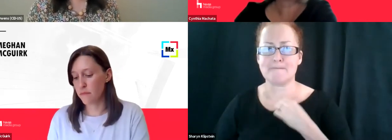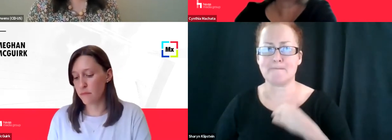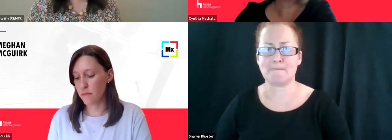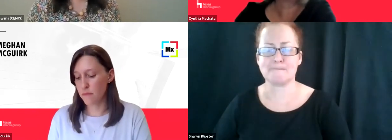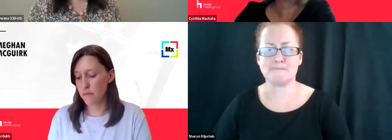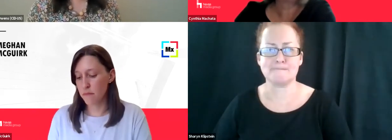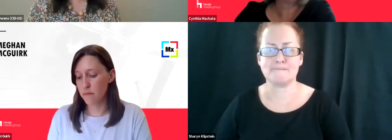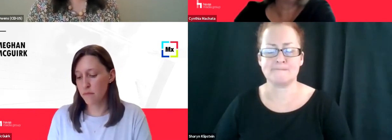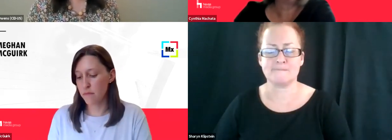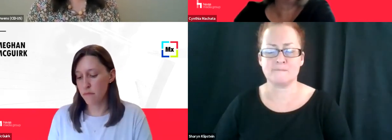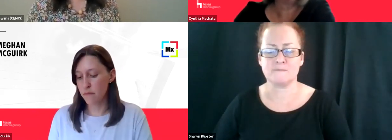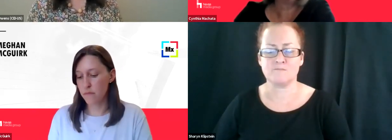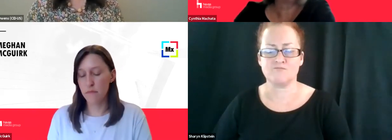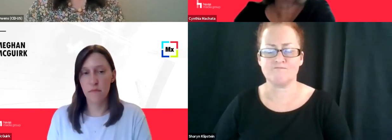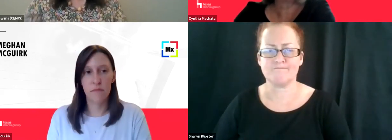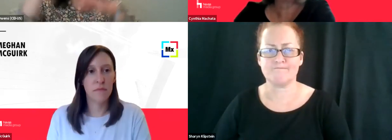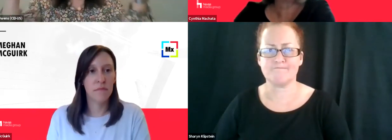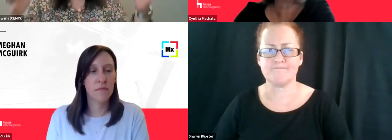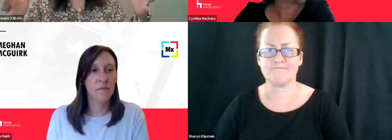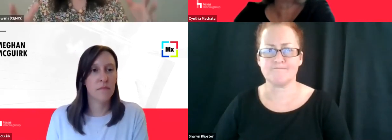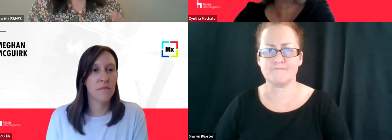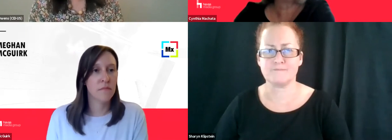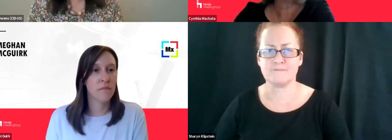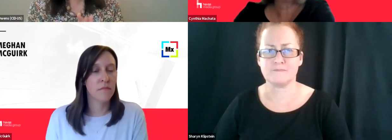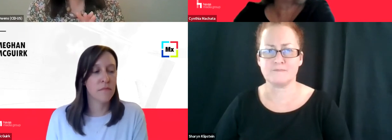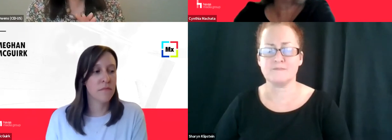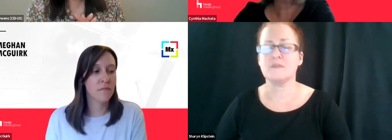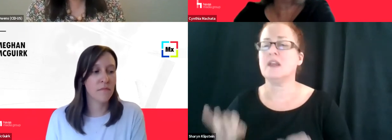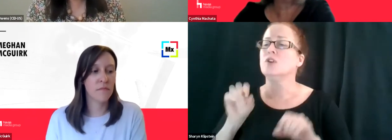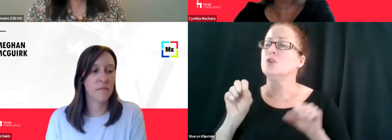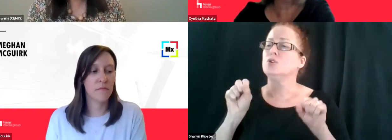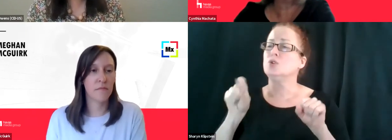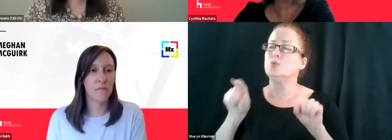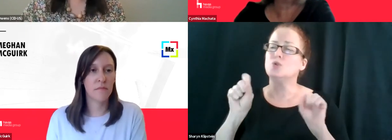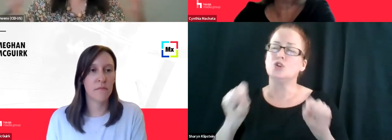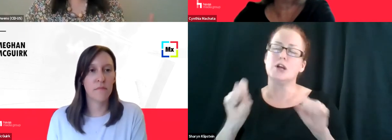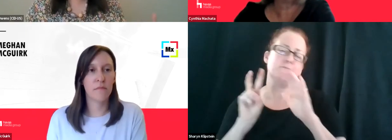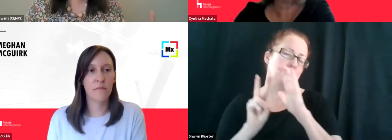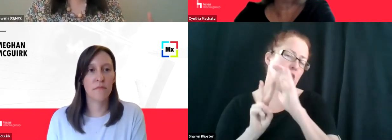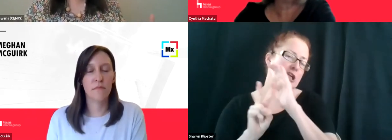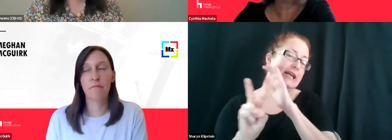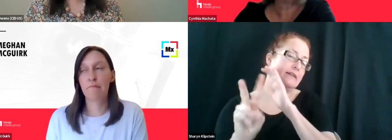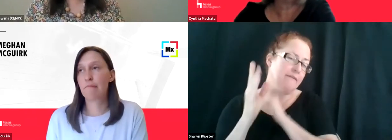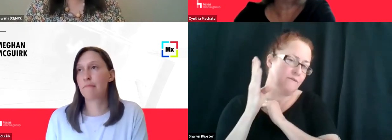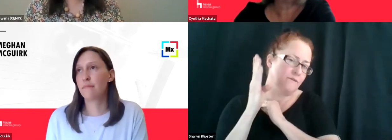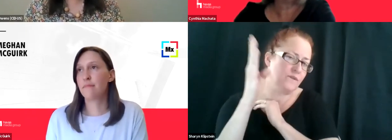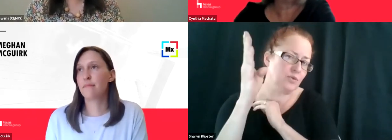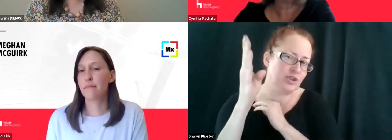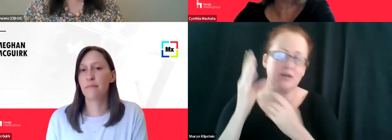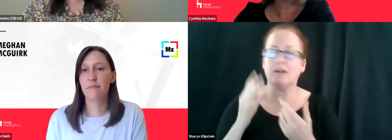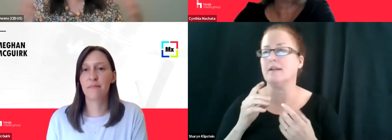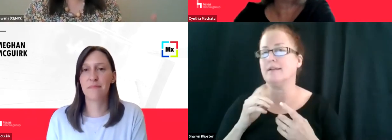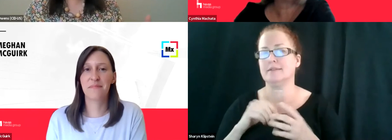out here and that is, um, you could take the crystal ball and make some predictions about